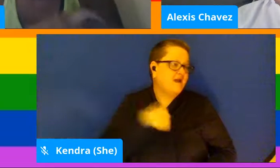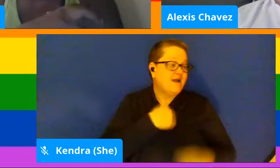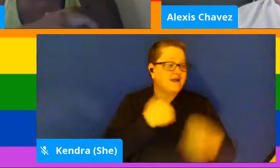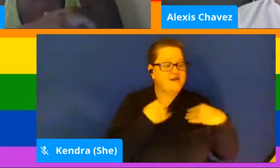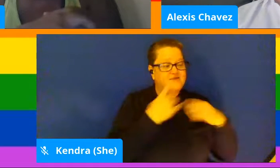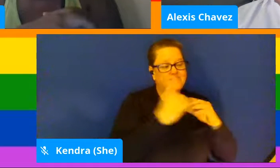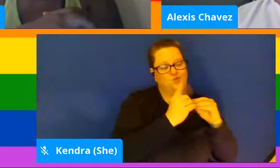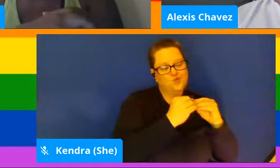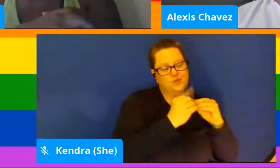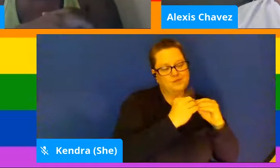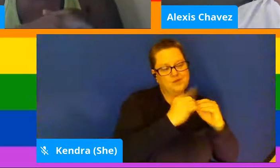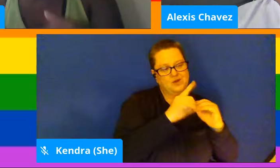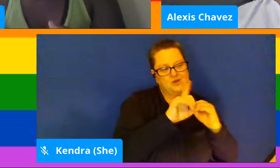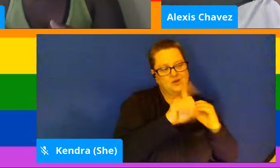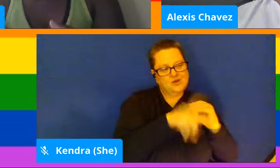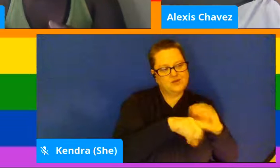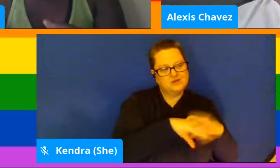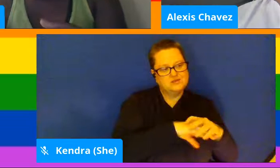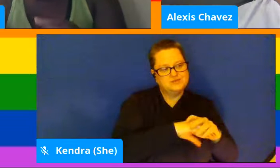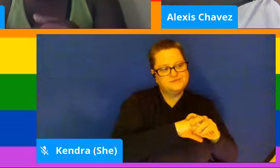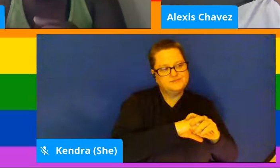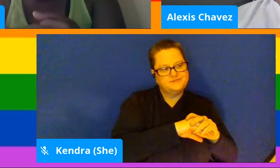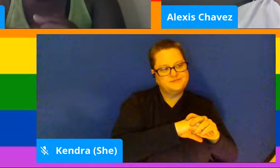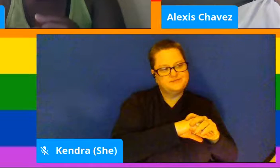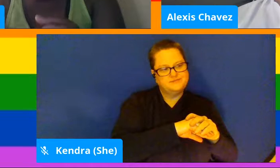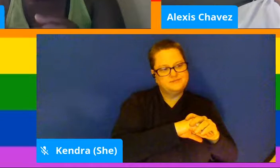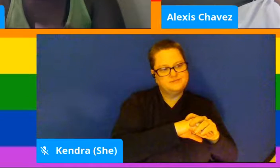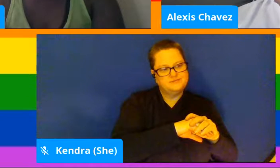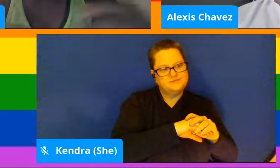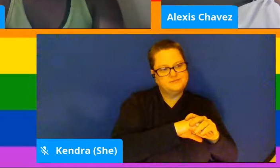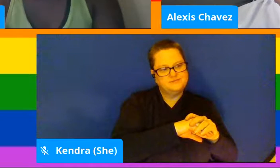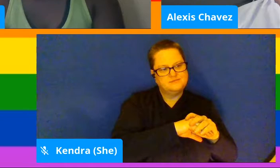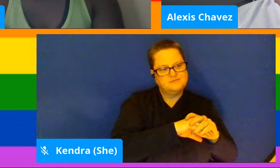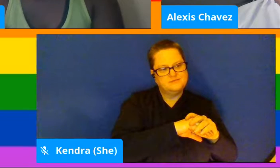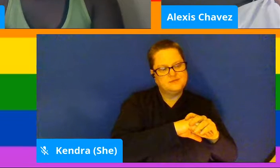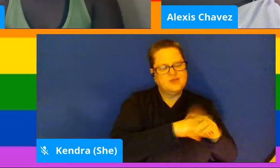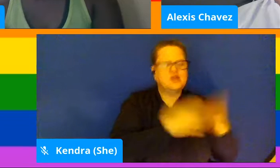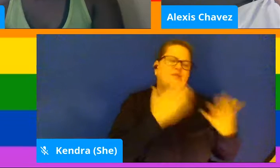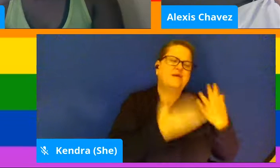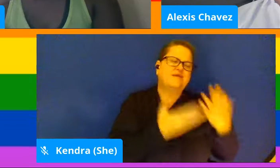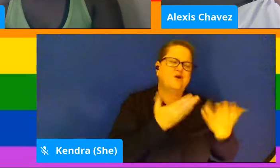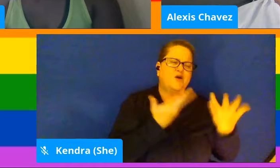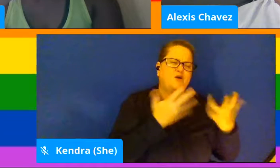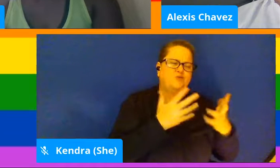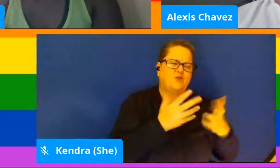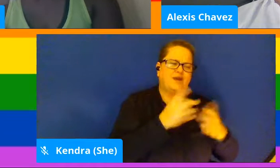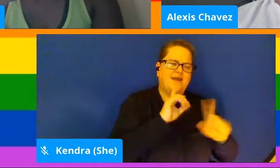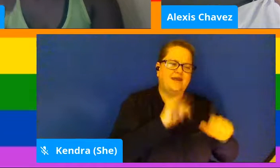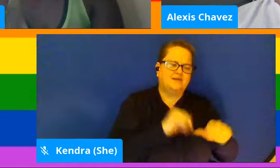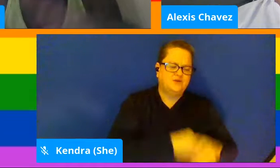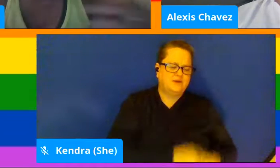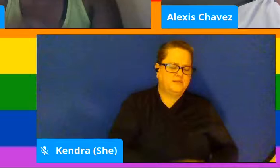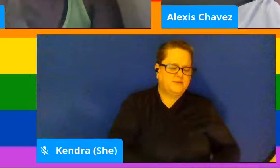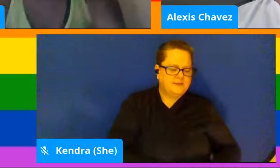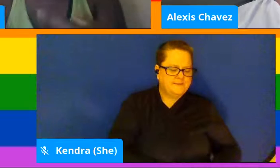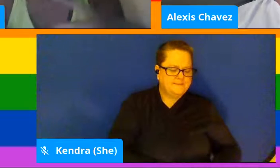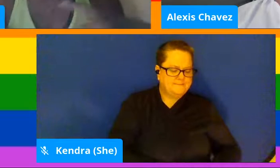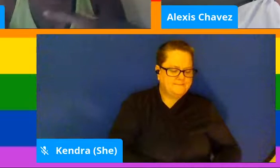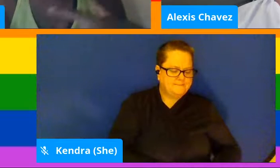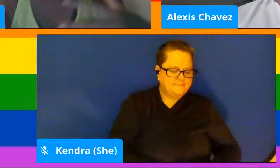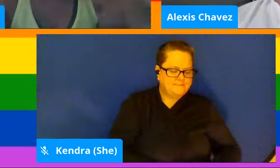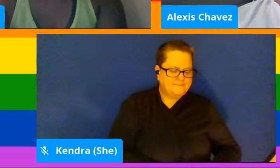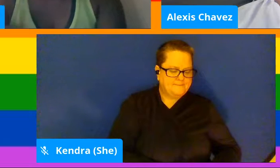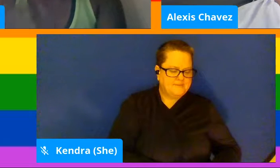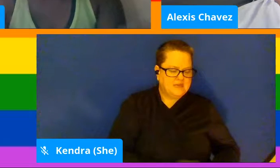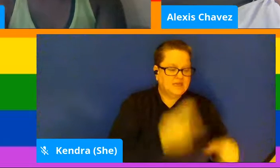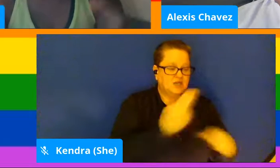So, Anne, you might have already kind of answered it, but Anne, utilizing